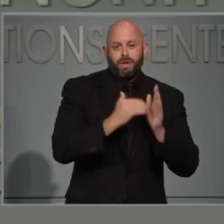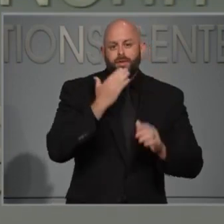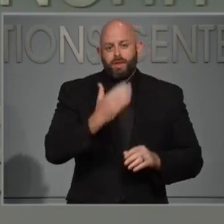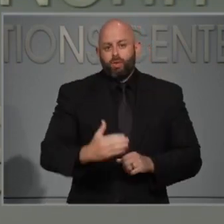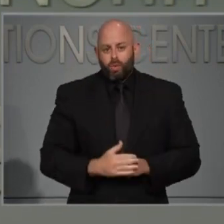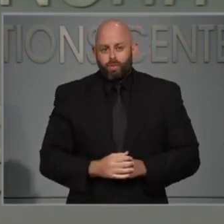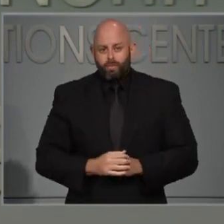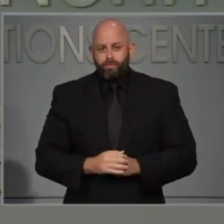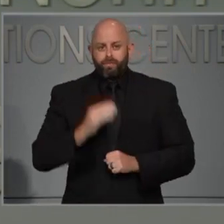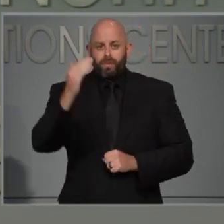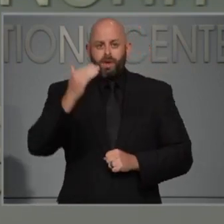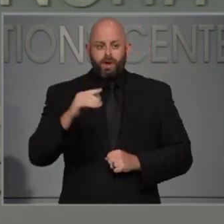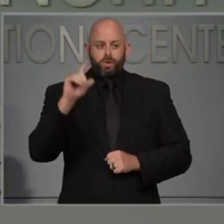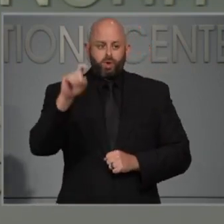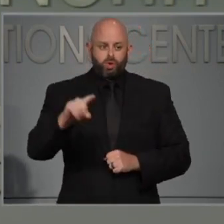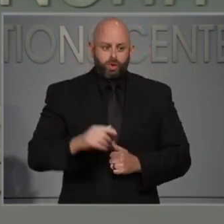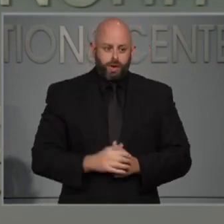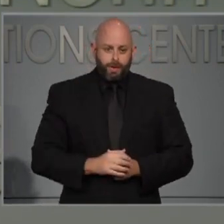Next question, please.